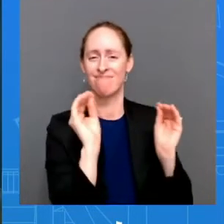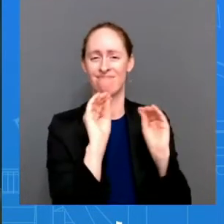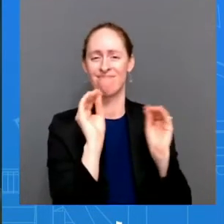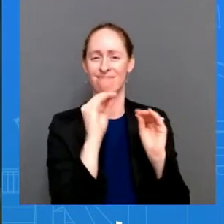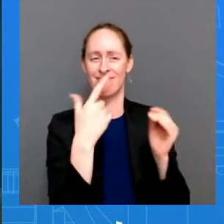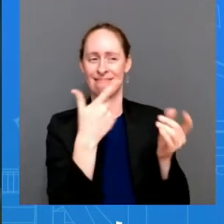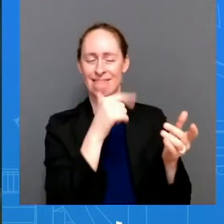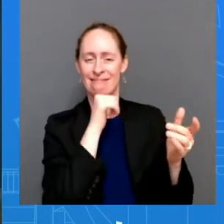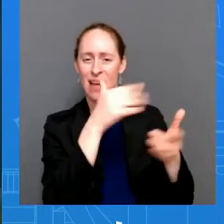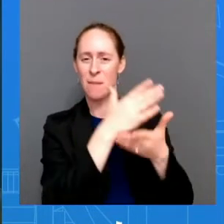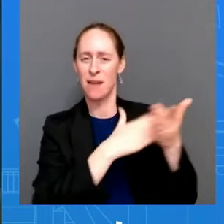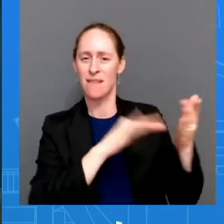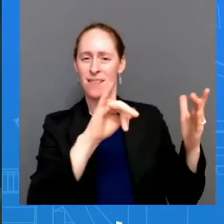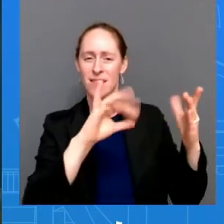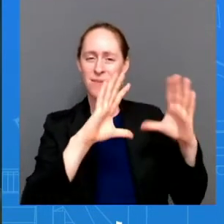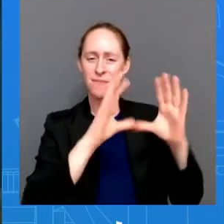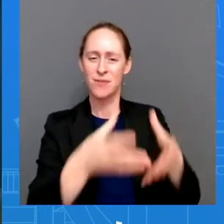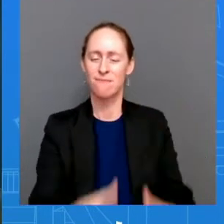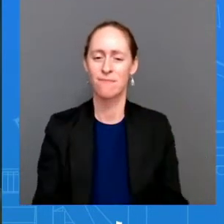june